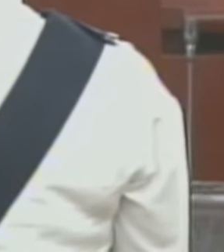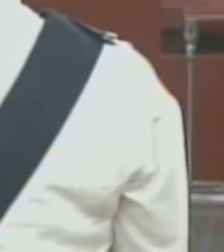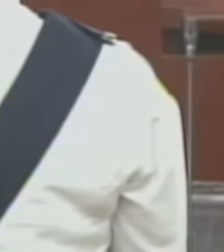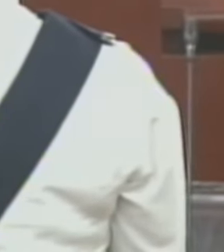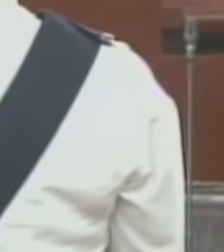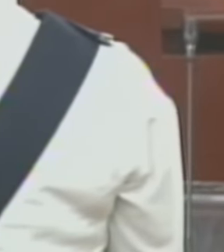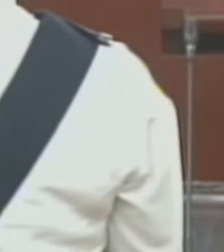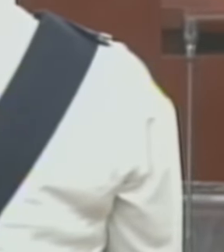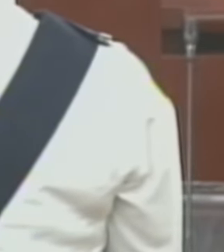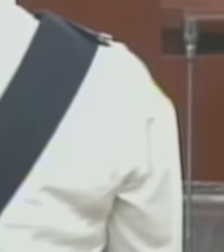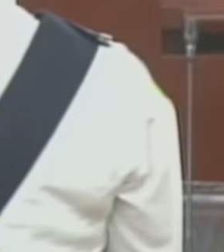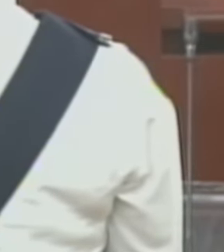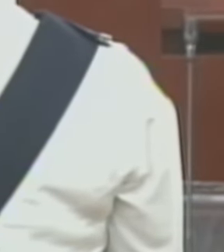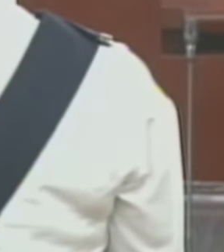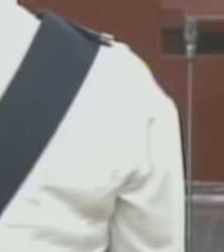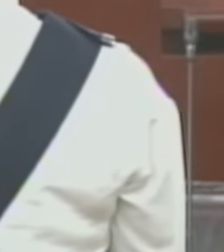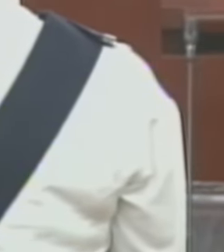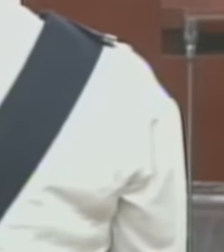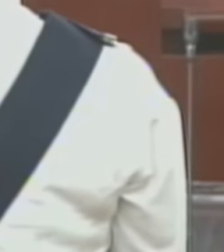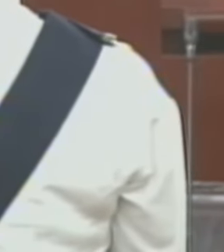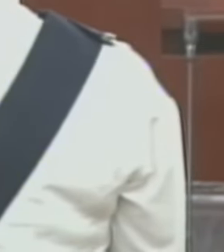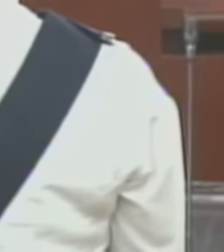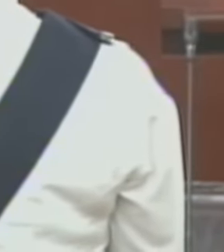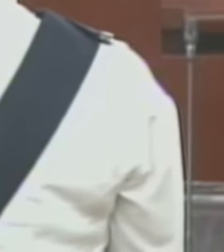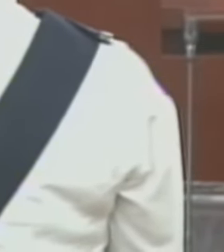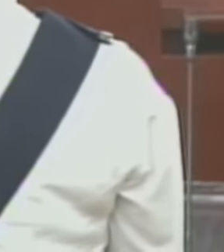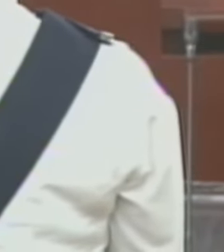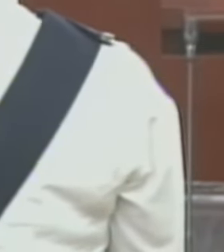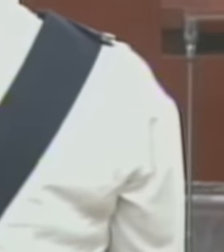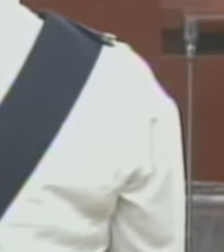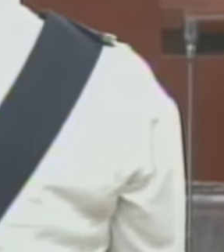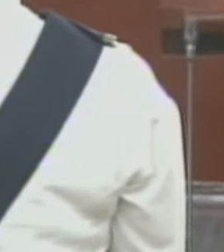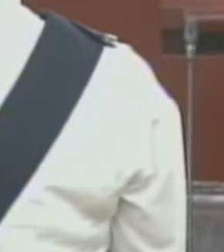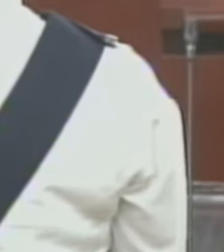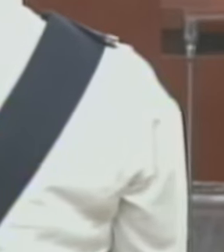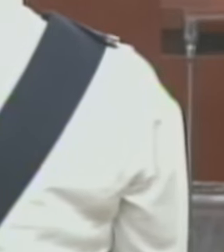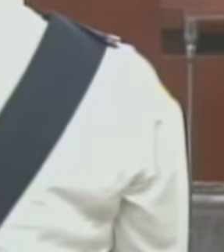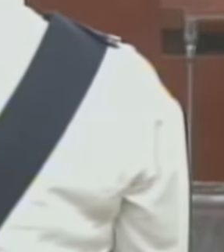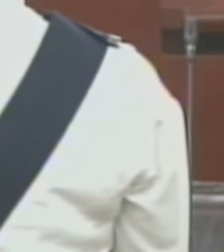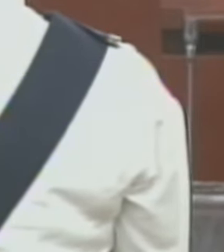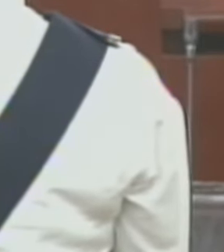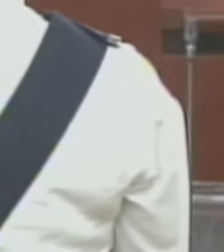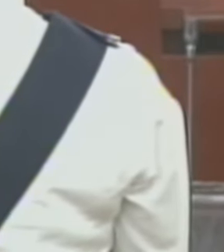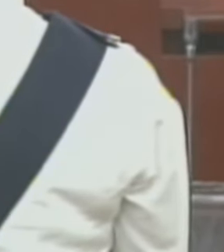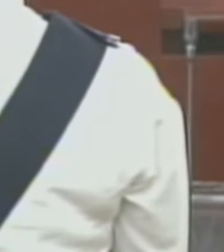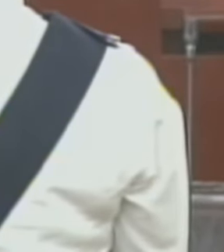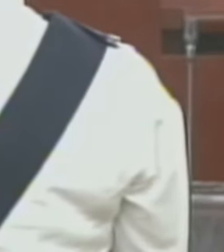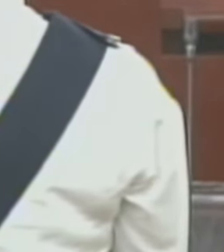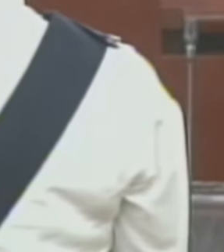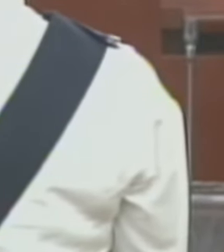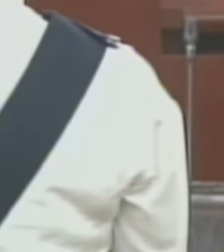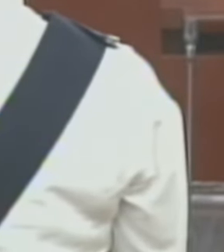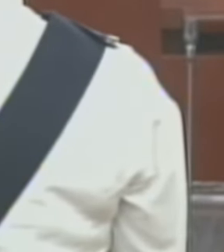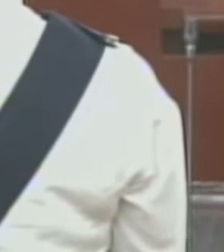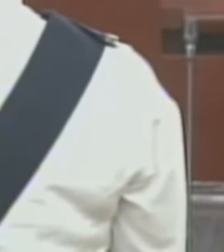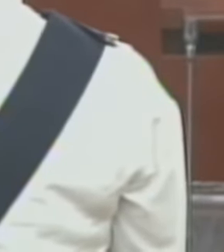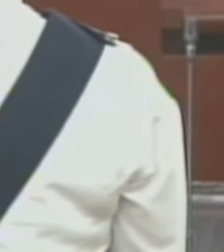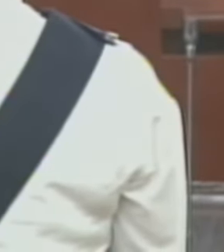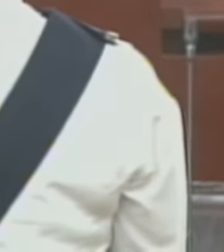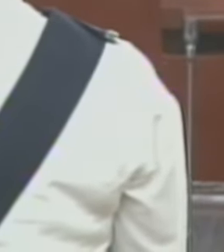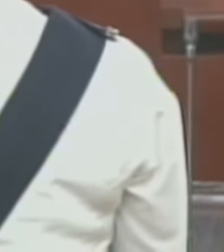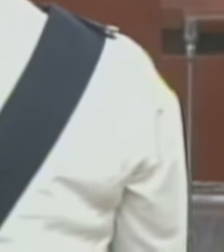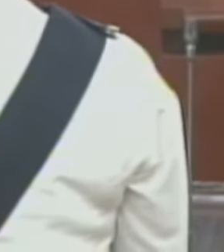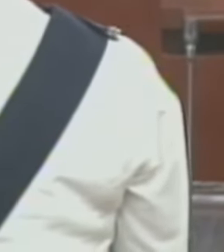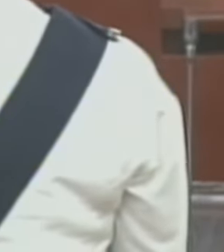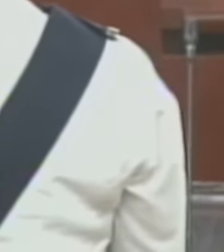you, and by you may it be brought to a complete succession. We ask this through Christ our Lord. Amen.